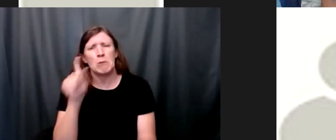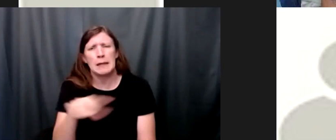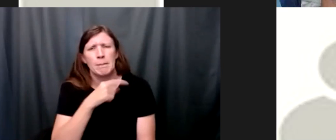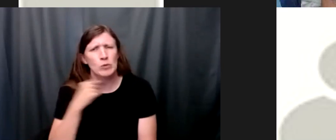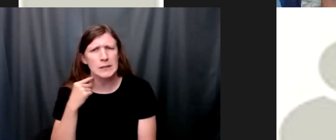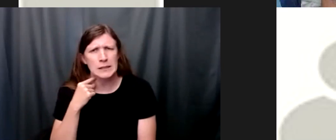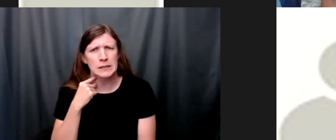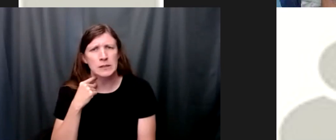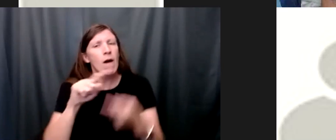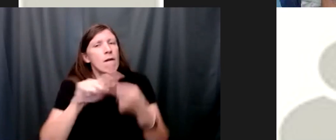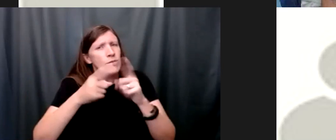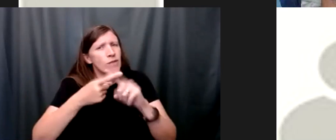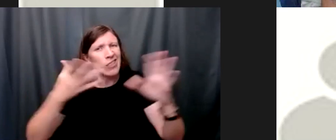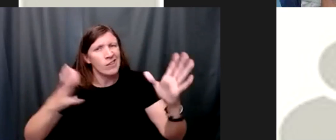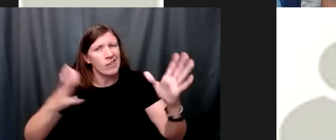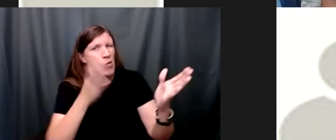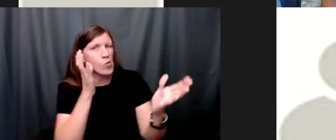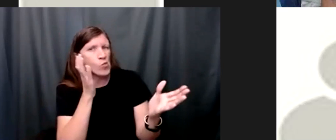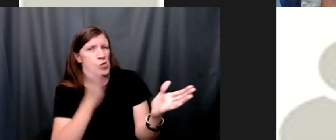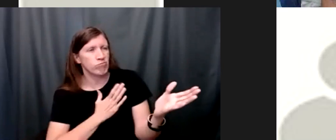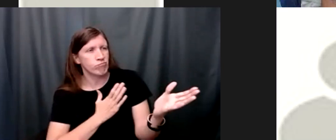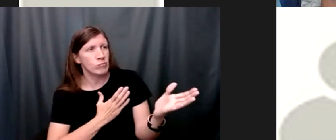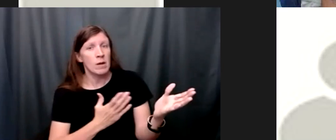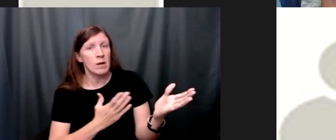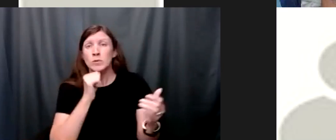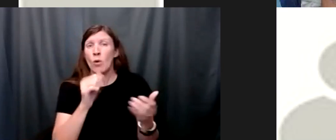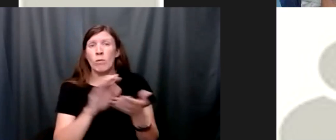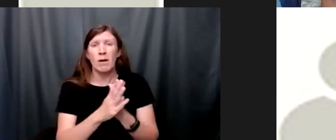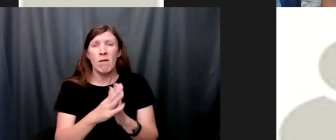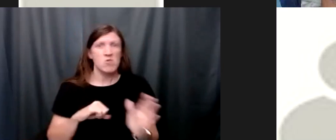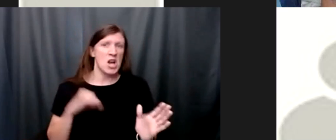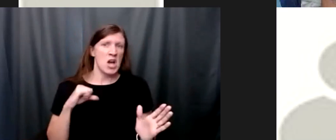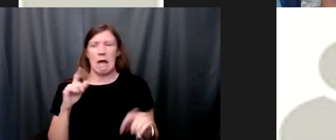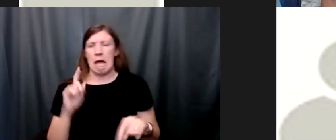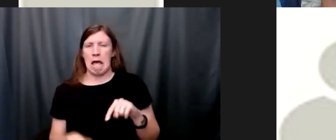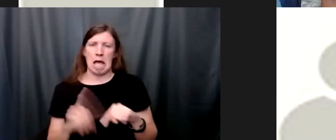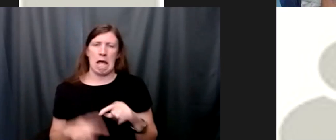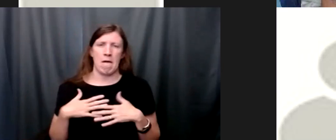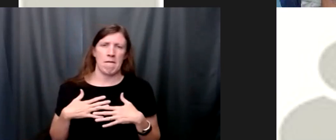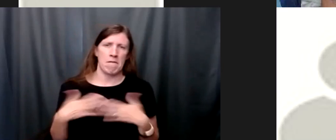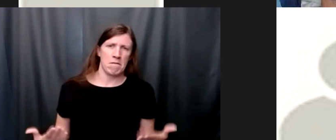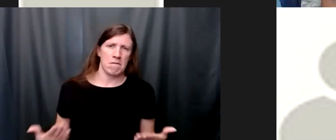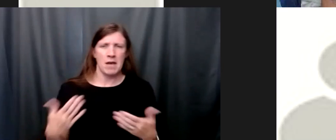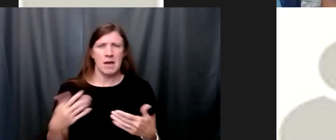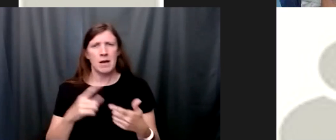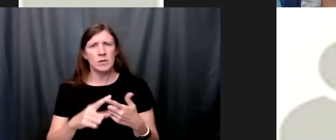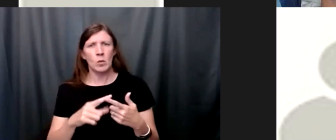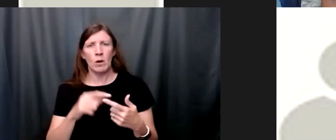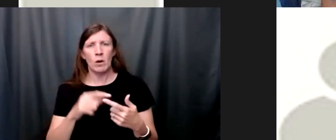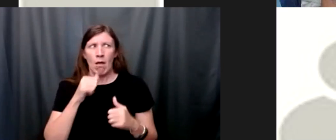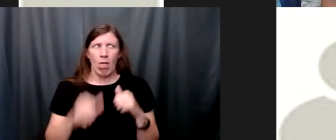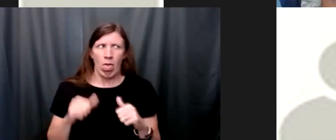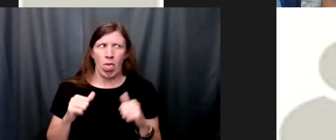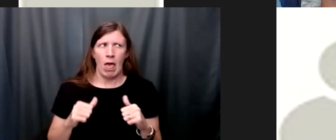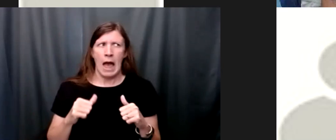friend that's willing to listen but don't be too proud to confess don't be too insecure to admit that you've made a mistake